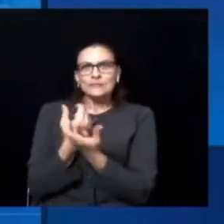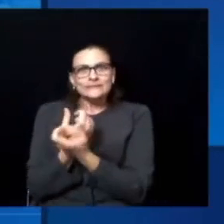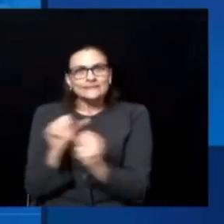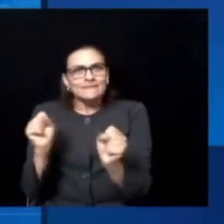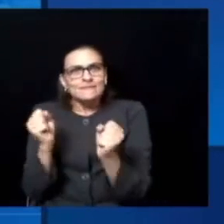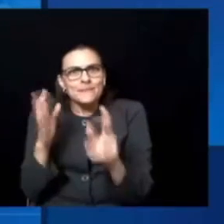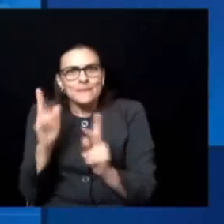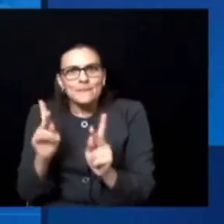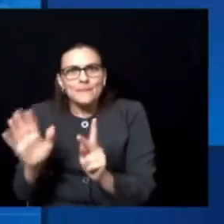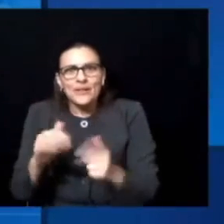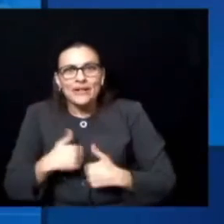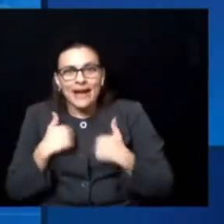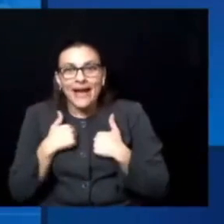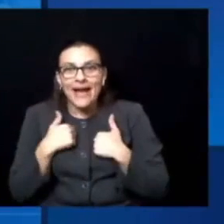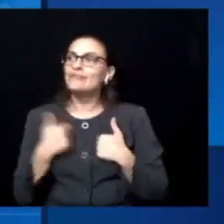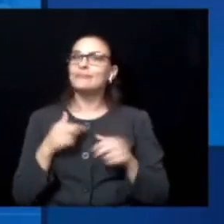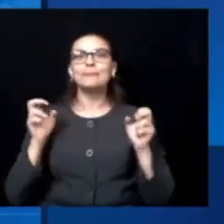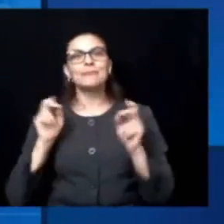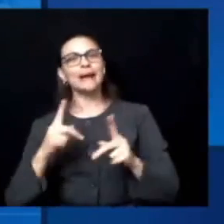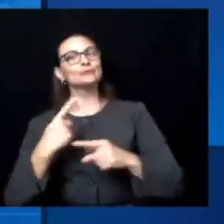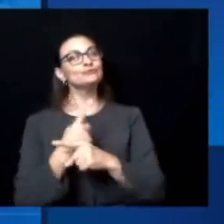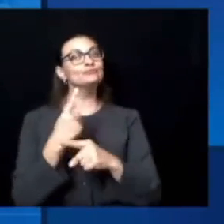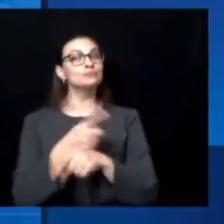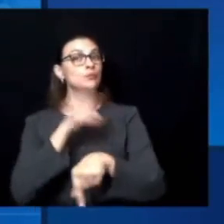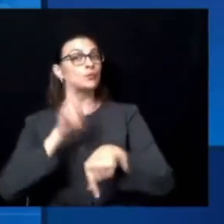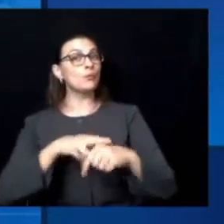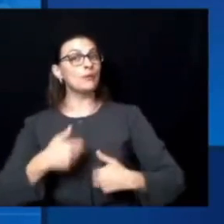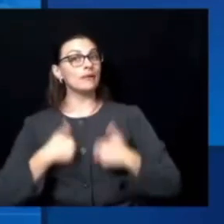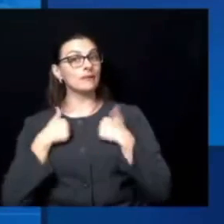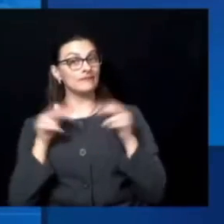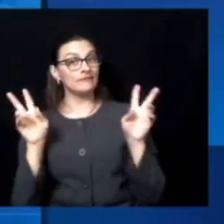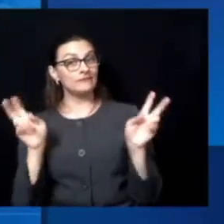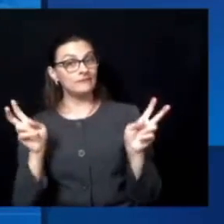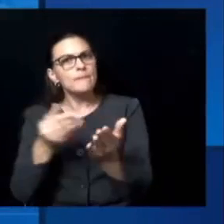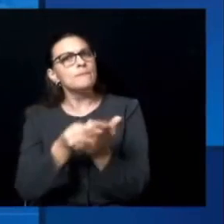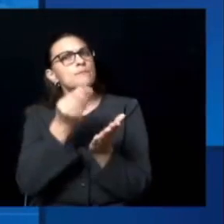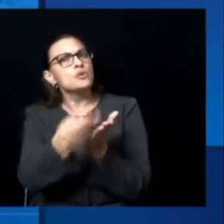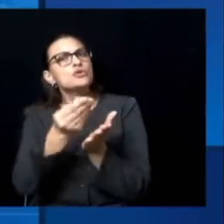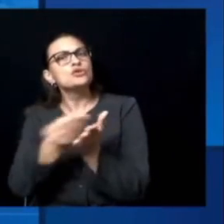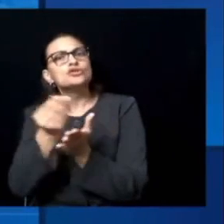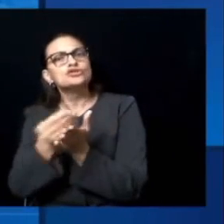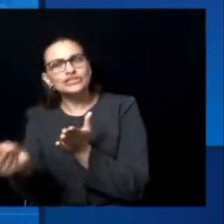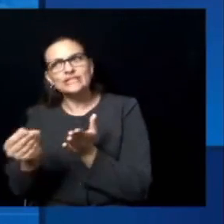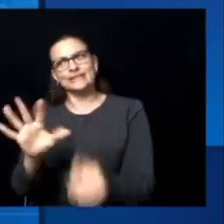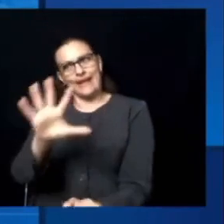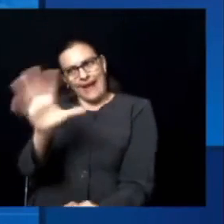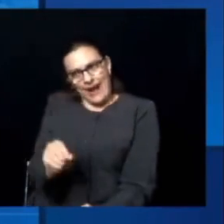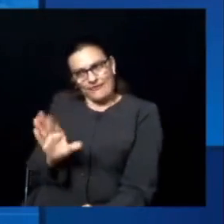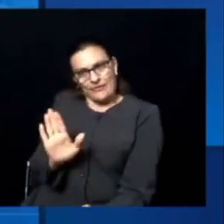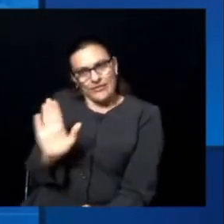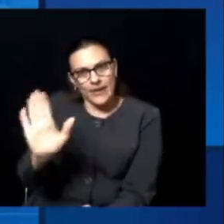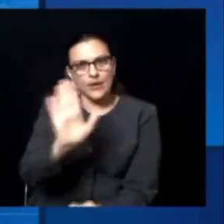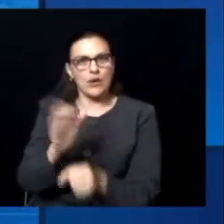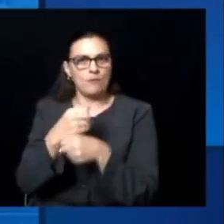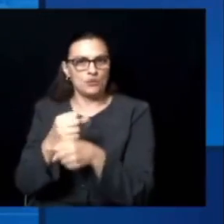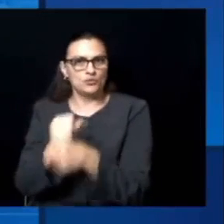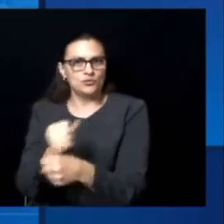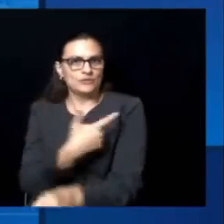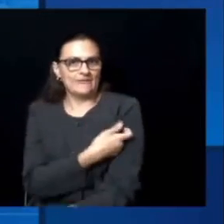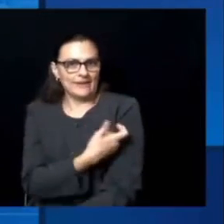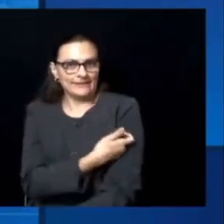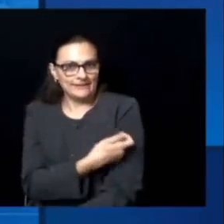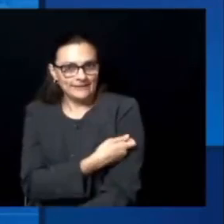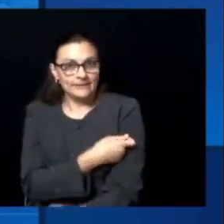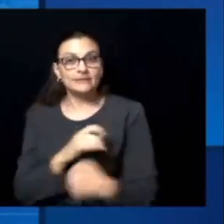as we know all too well, the pandemic is not over. Number four, we are advocating the establishment